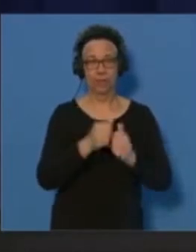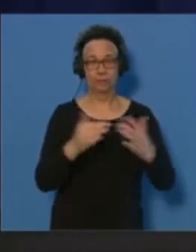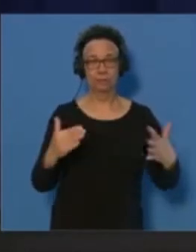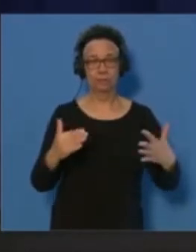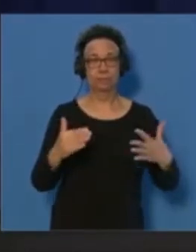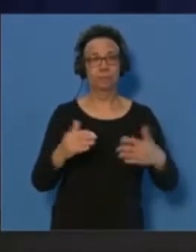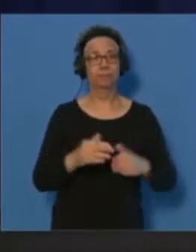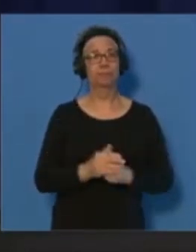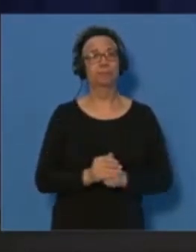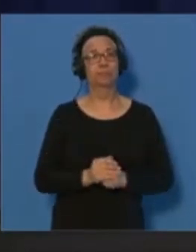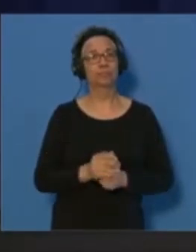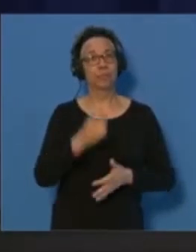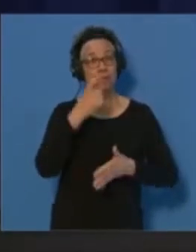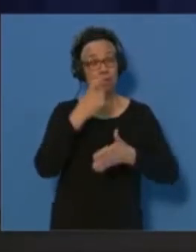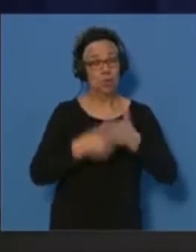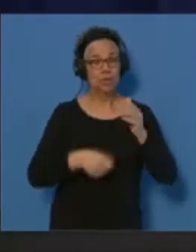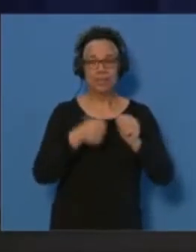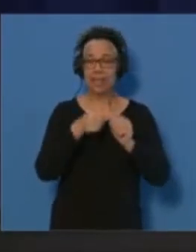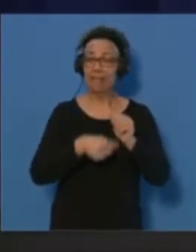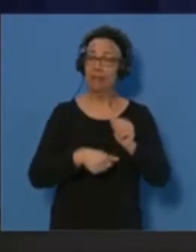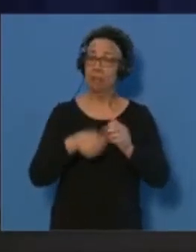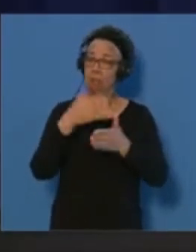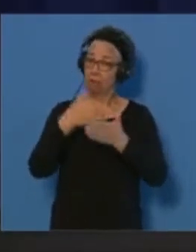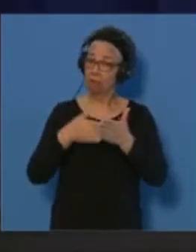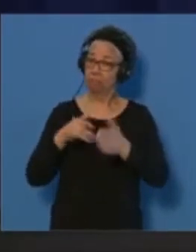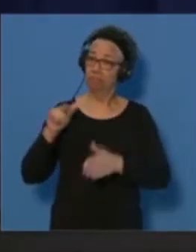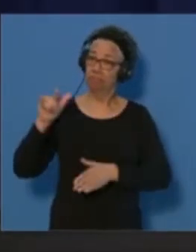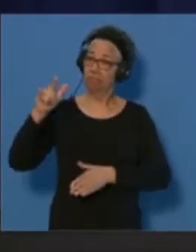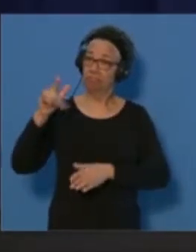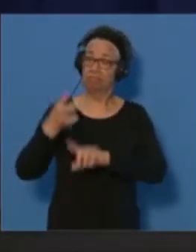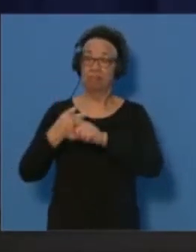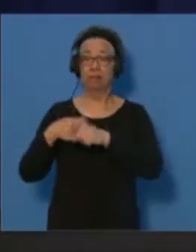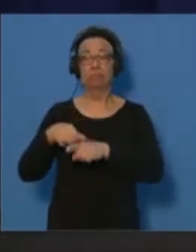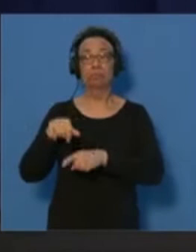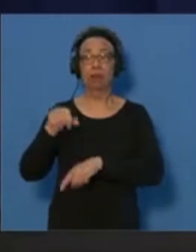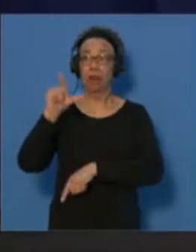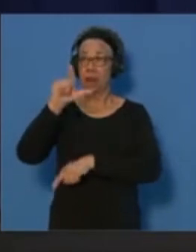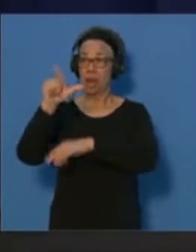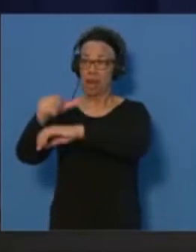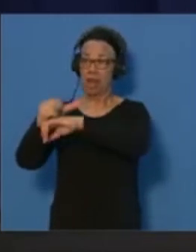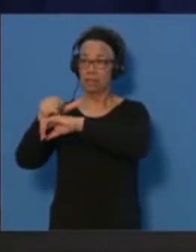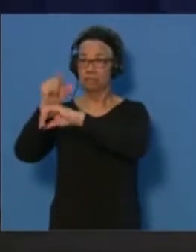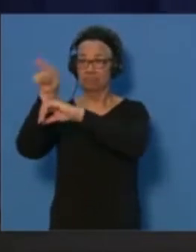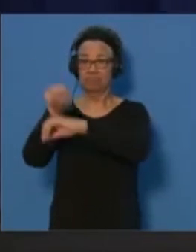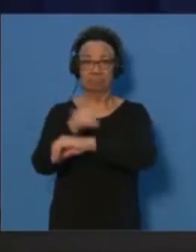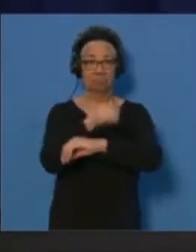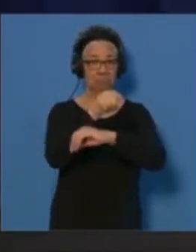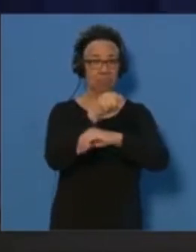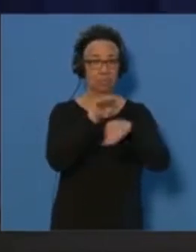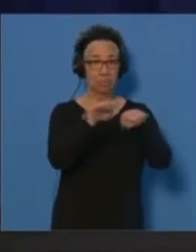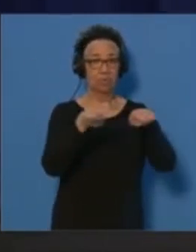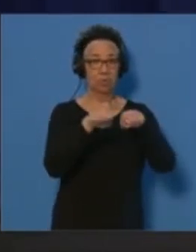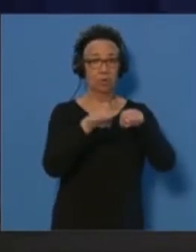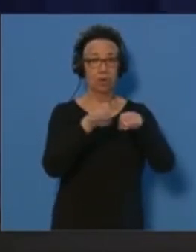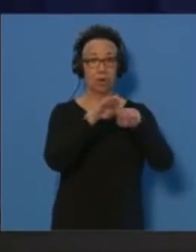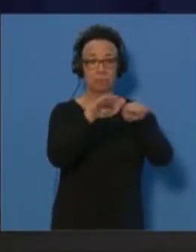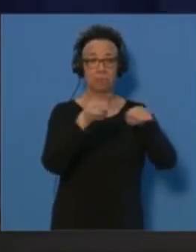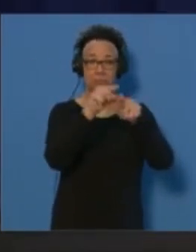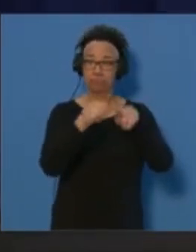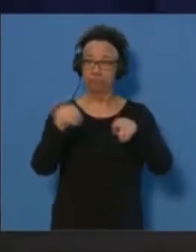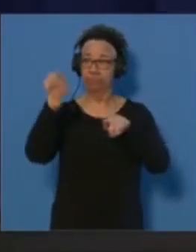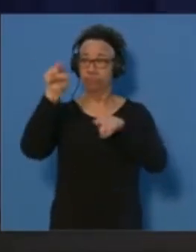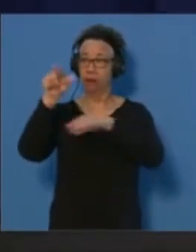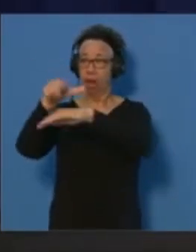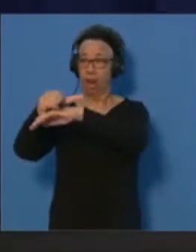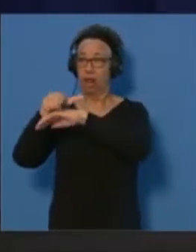The cost of each leg of the flight, either from London to Bermuda or from Bermuda to London, will be